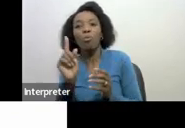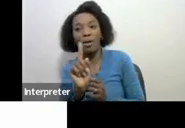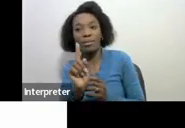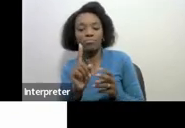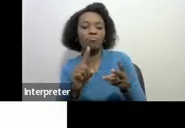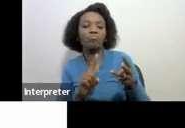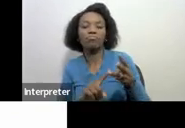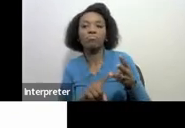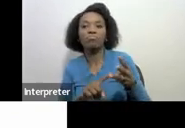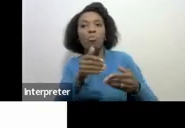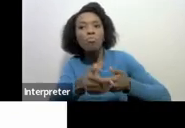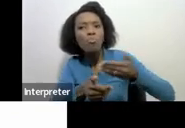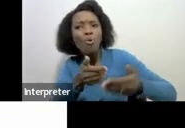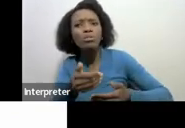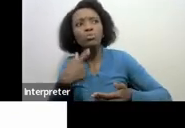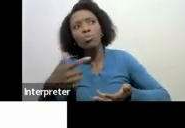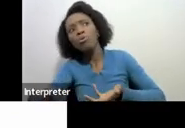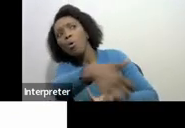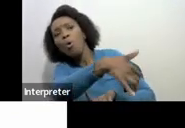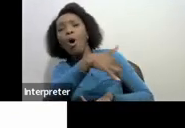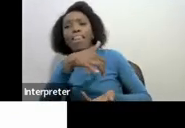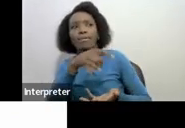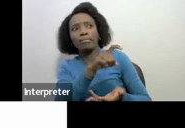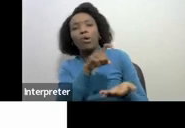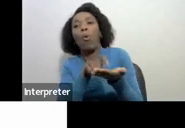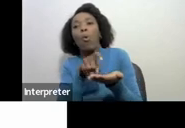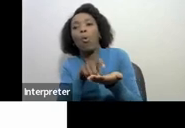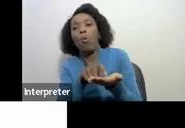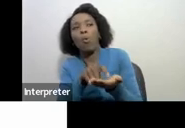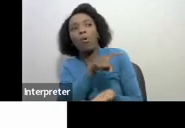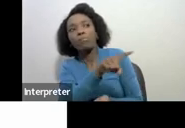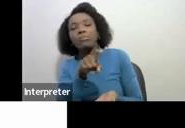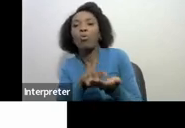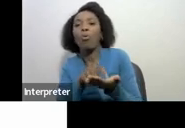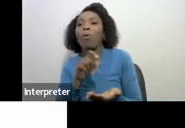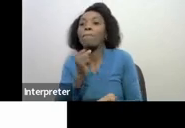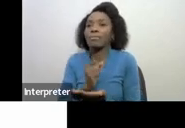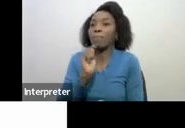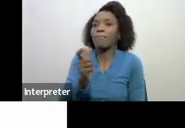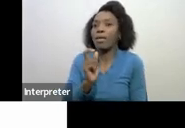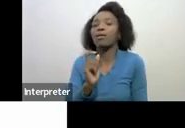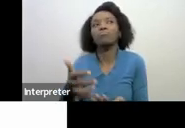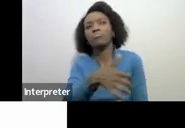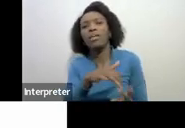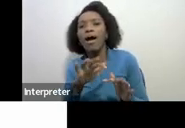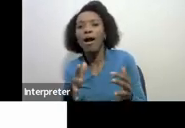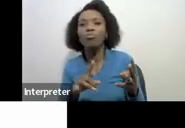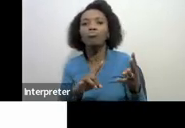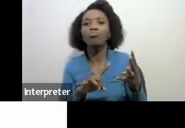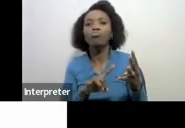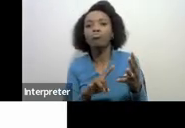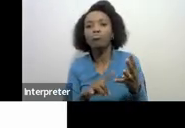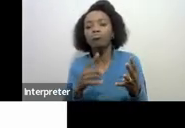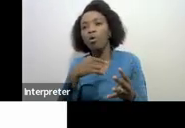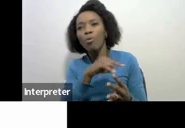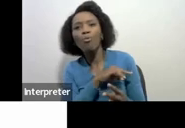insofar as collecting that particular debt and the remedies that are available as well as recourse for both and